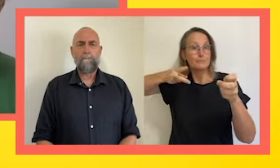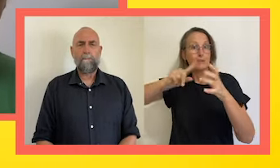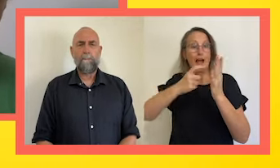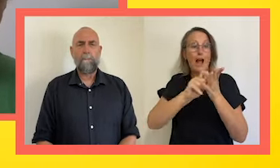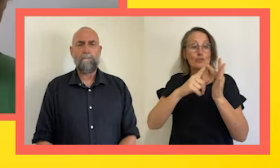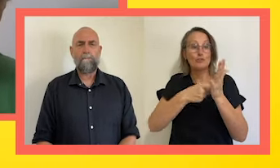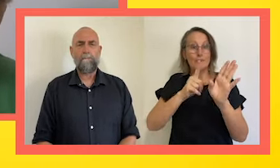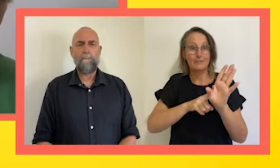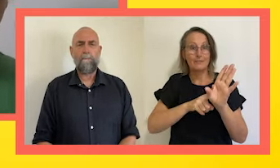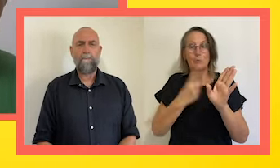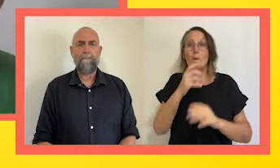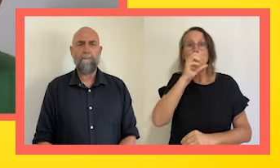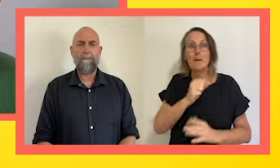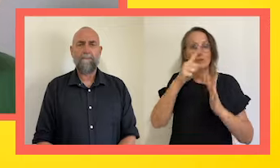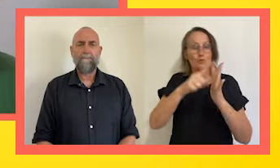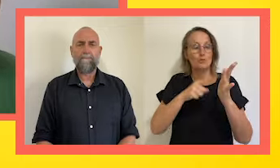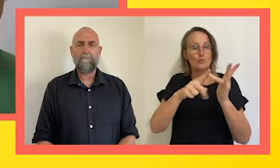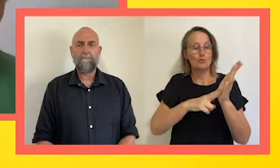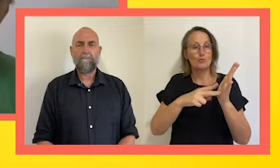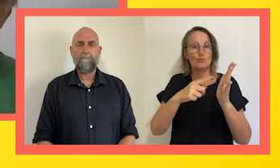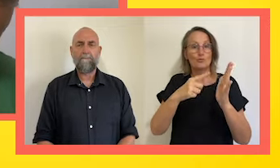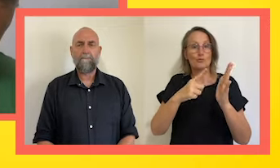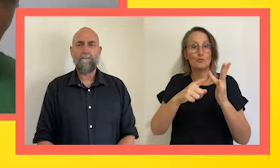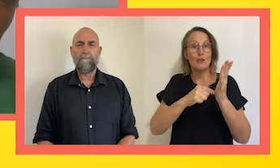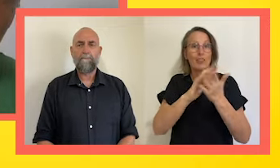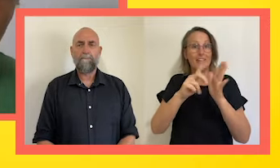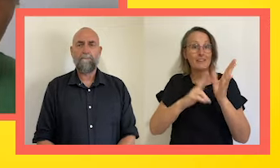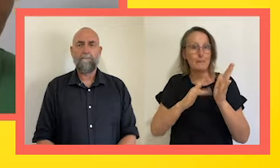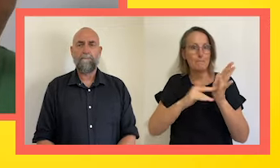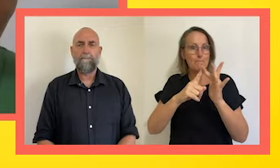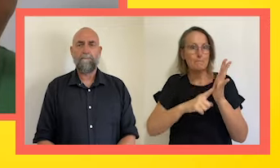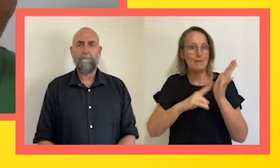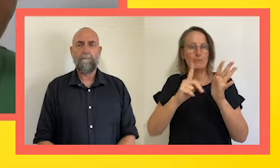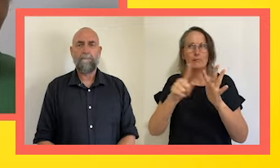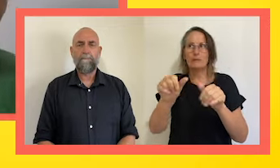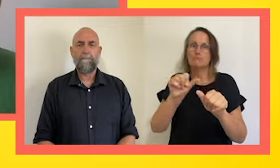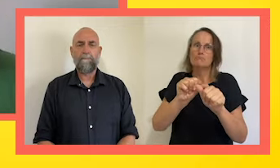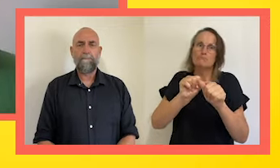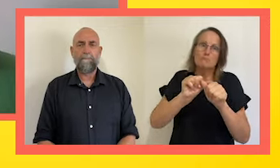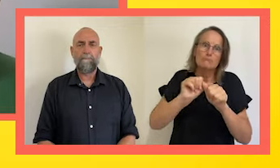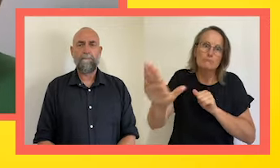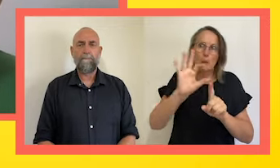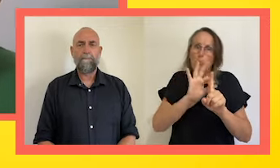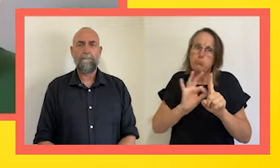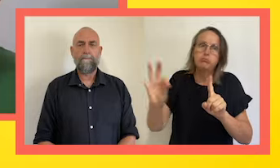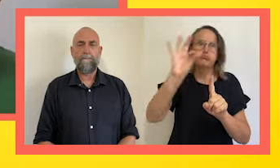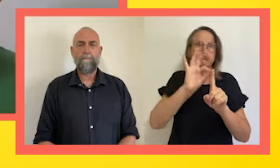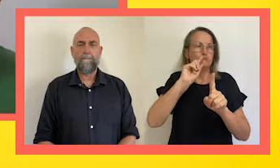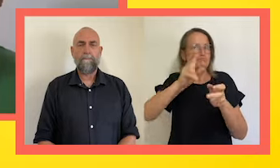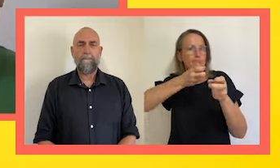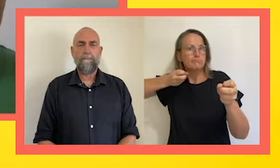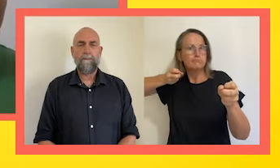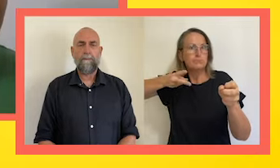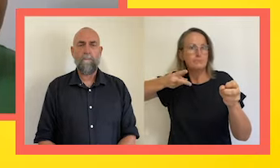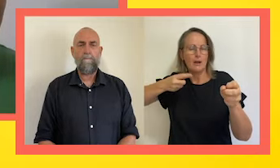national records in the open compound. And he's going from strength to strength and did absolutely incredibly. So, that would be my best from the rest.